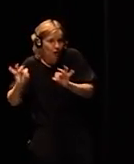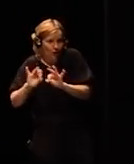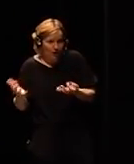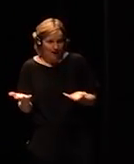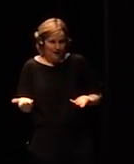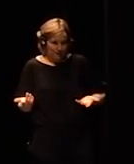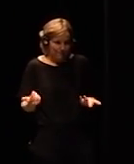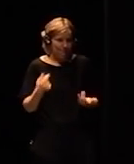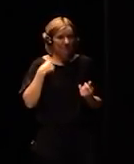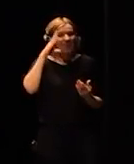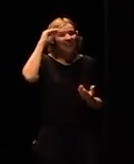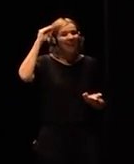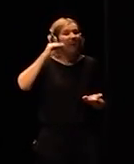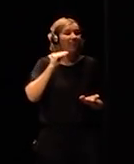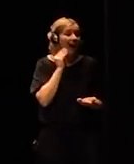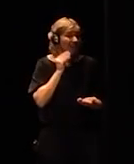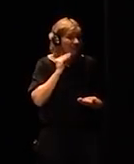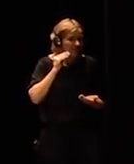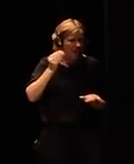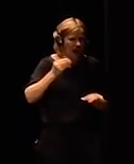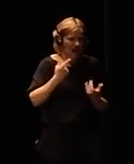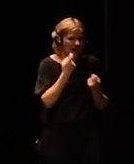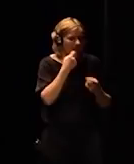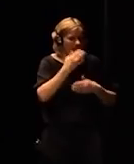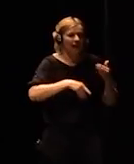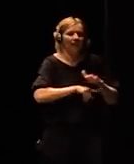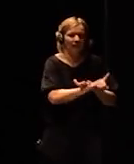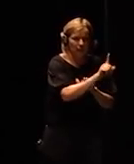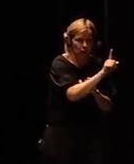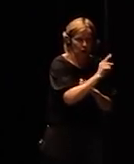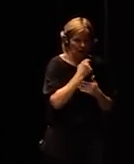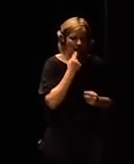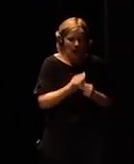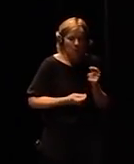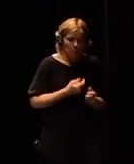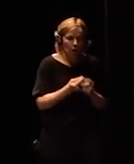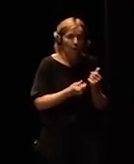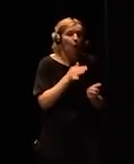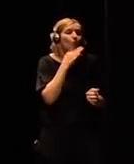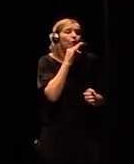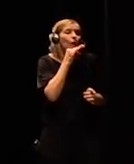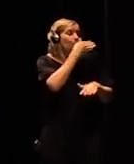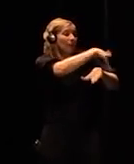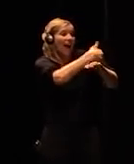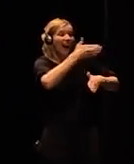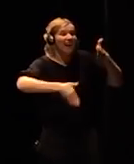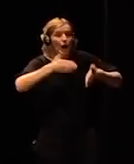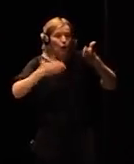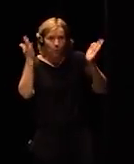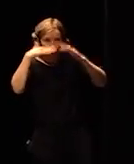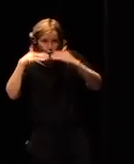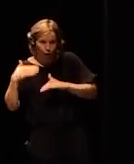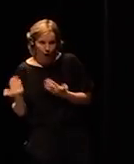artificial intelligence it's slowly getting there but we don't have robots here in the streets or robots serving our food